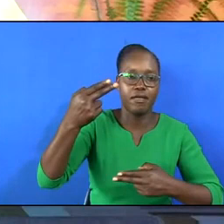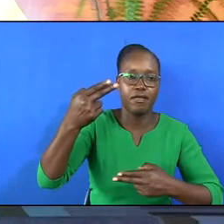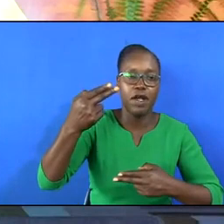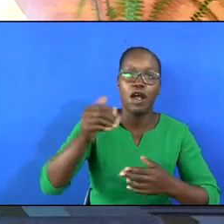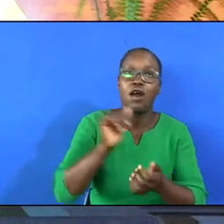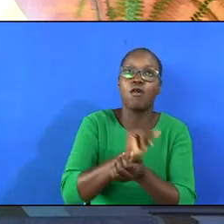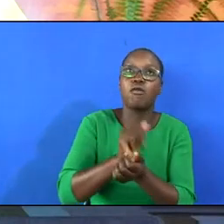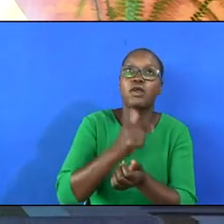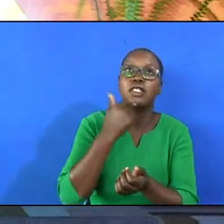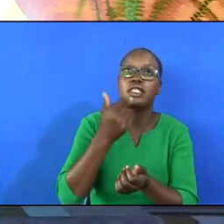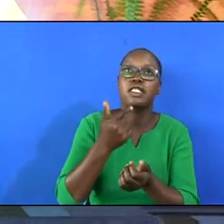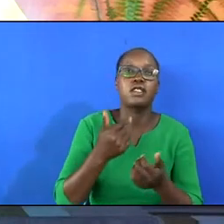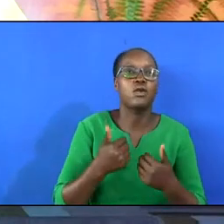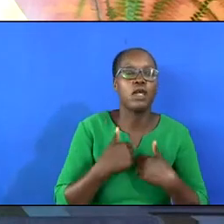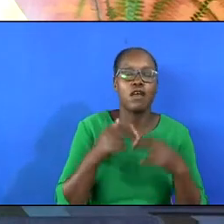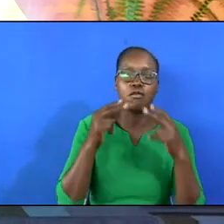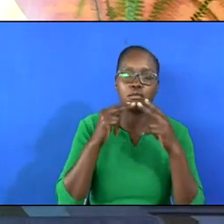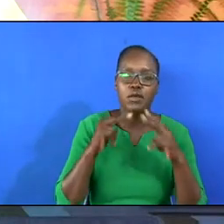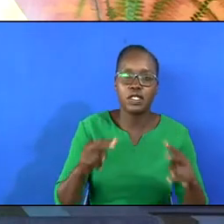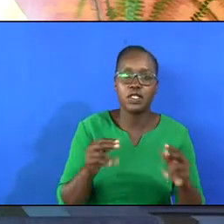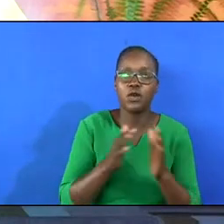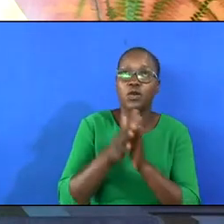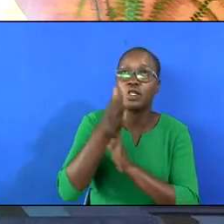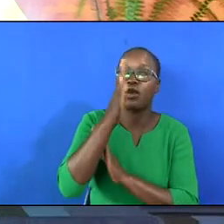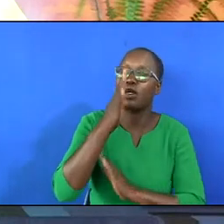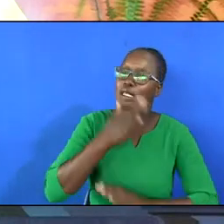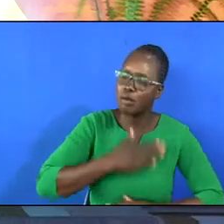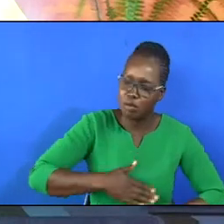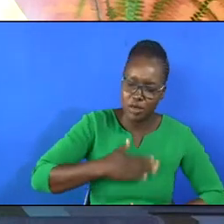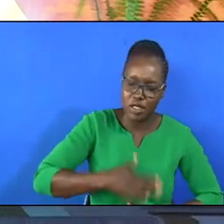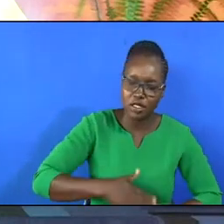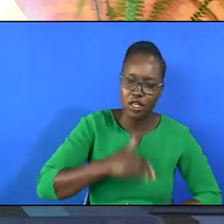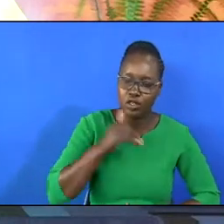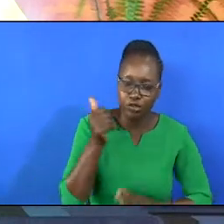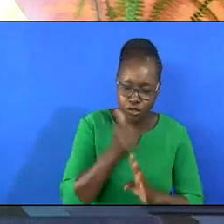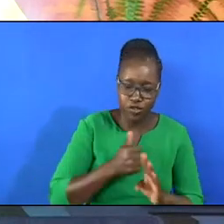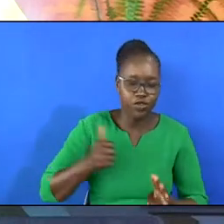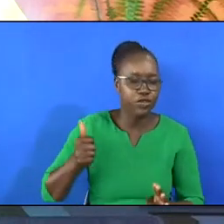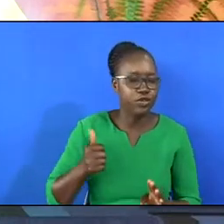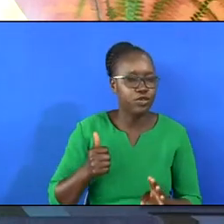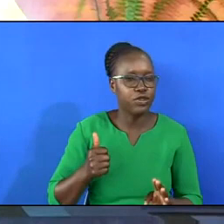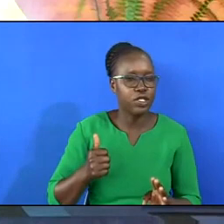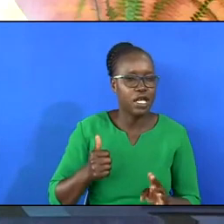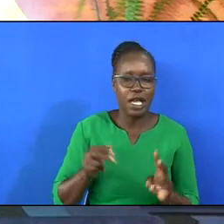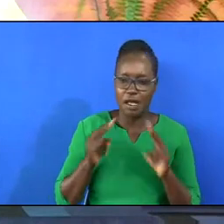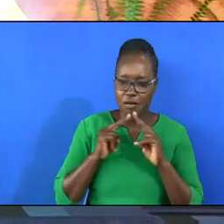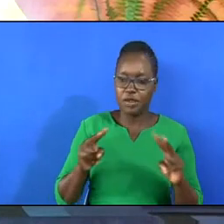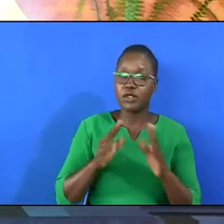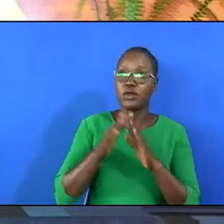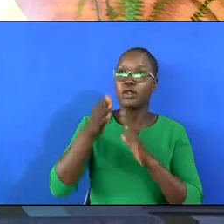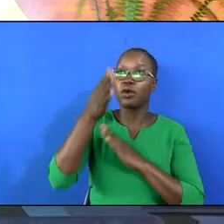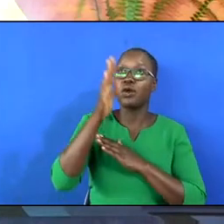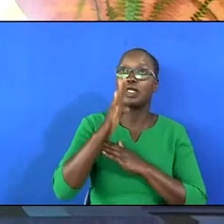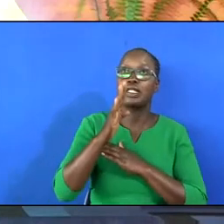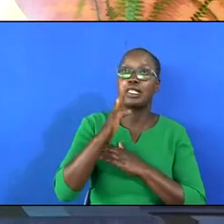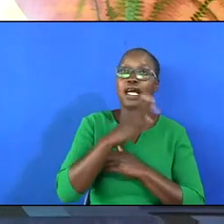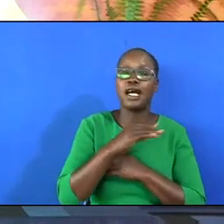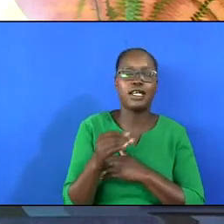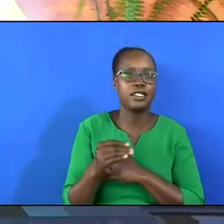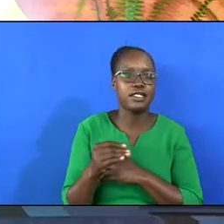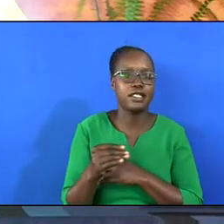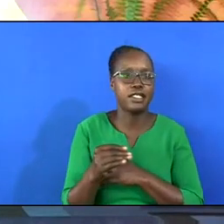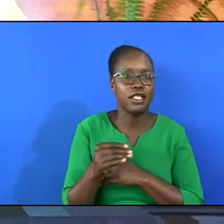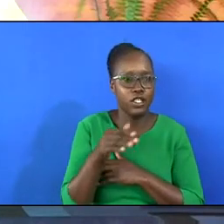Paul says we have peace with God. Please don't confuse. Peace with God and